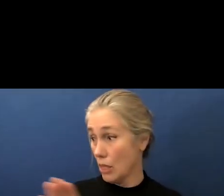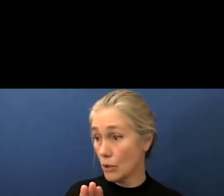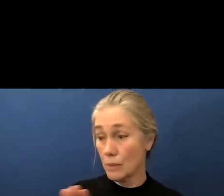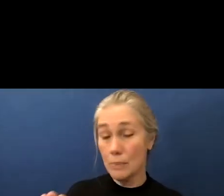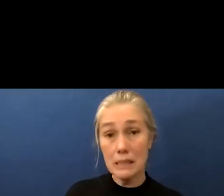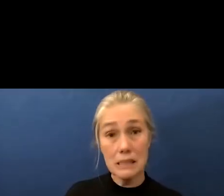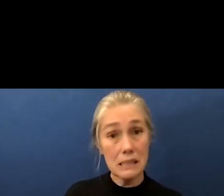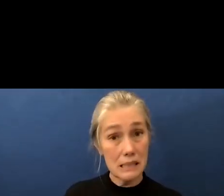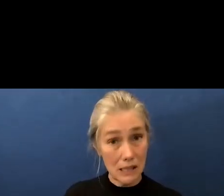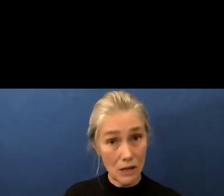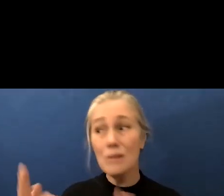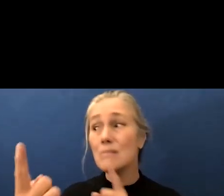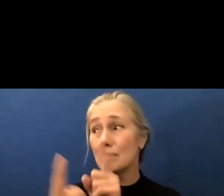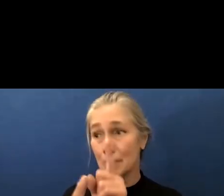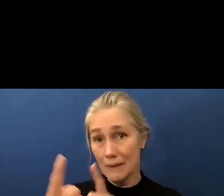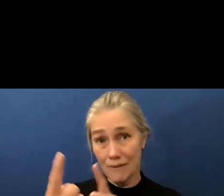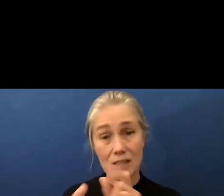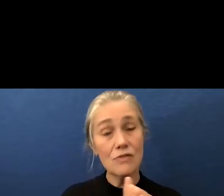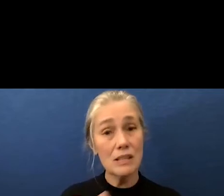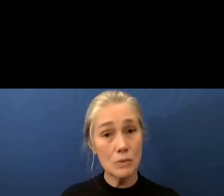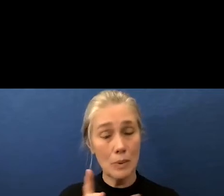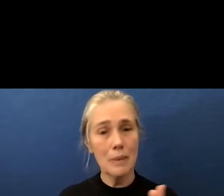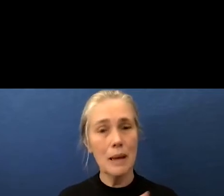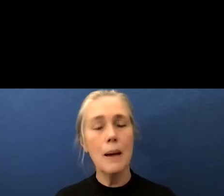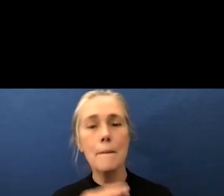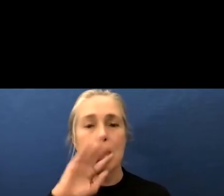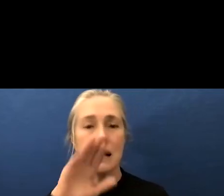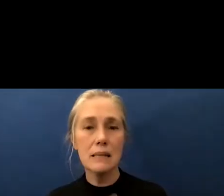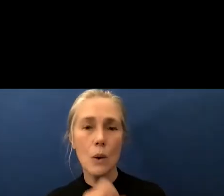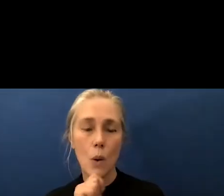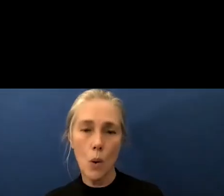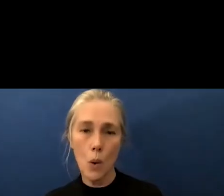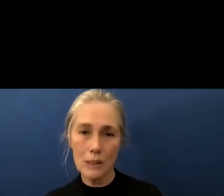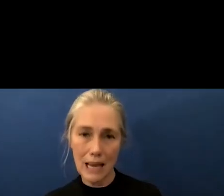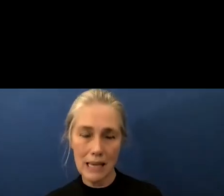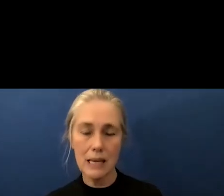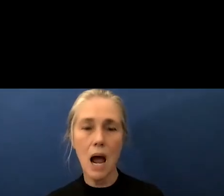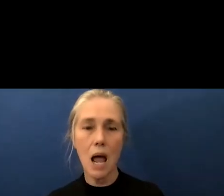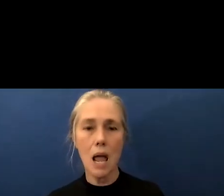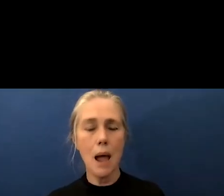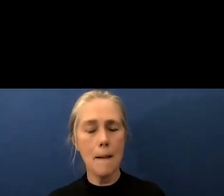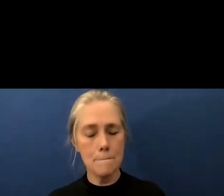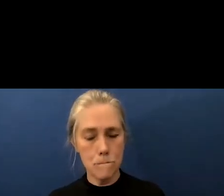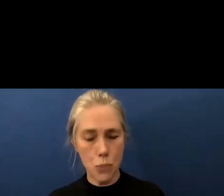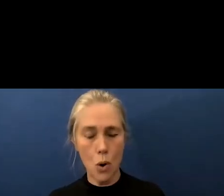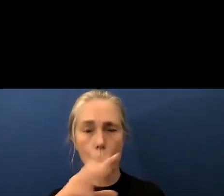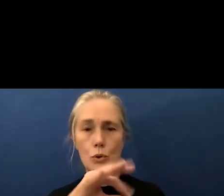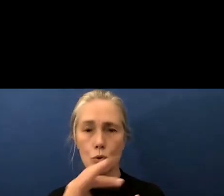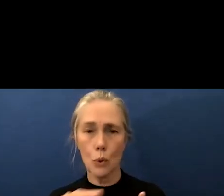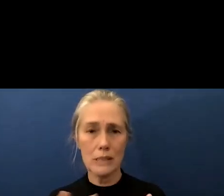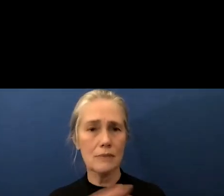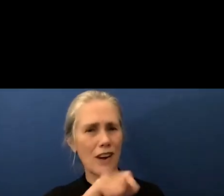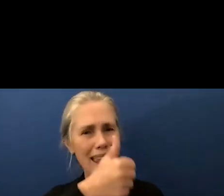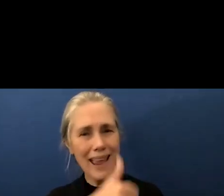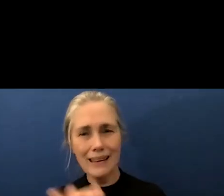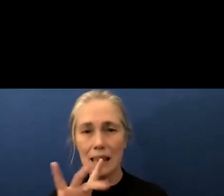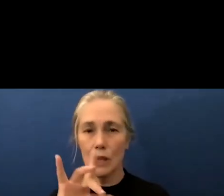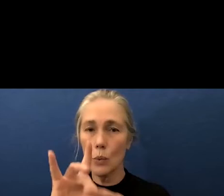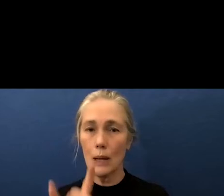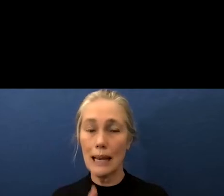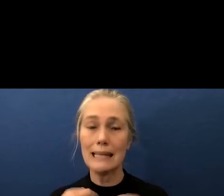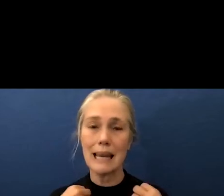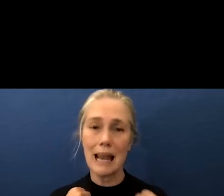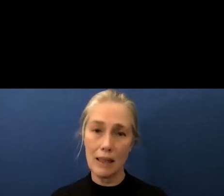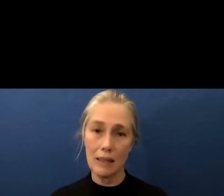in town are i have a 10 year old son and i am pro-choice in all matters of health i am here to ask you to